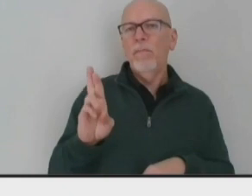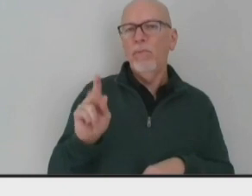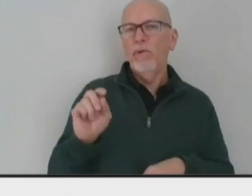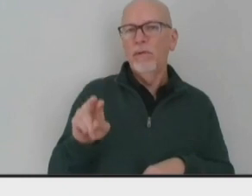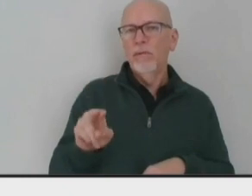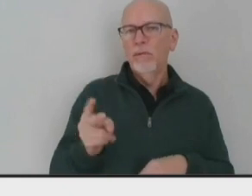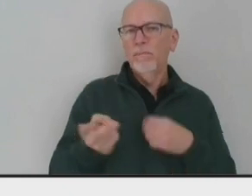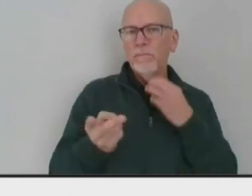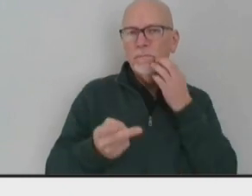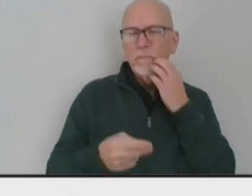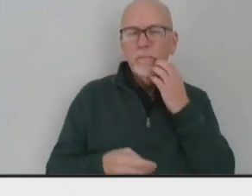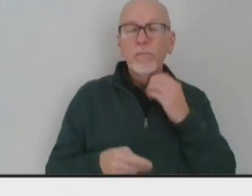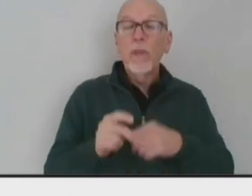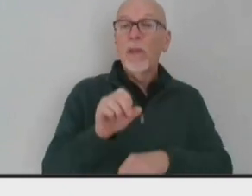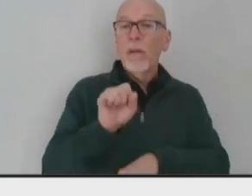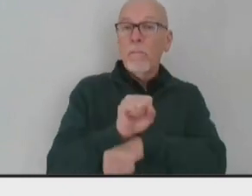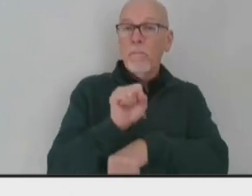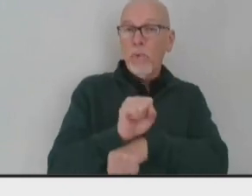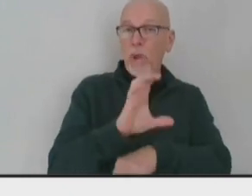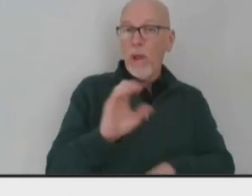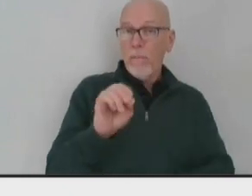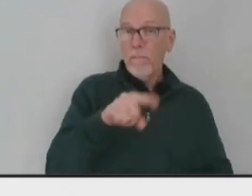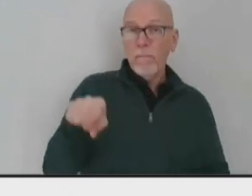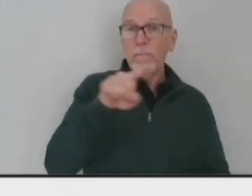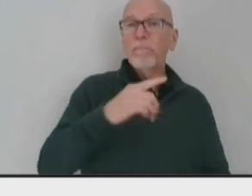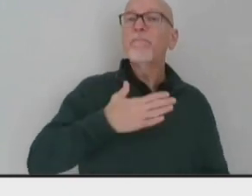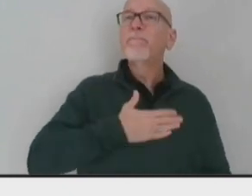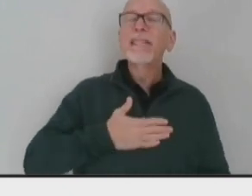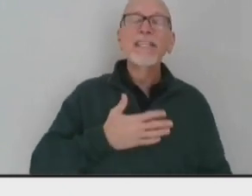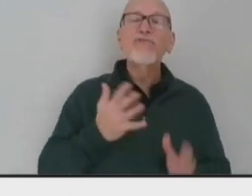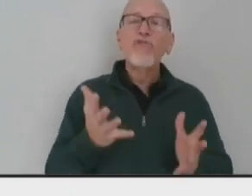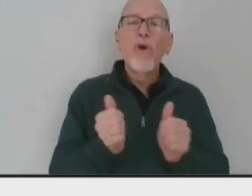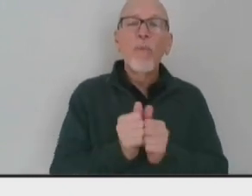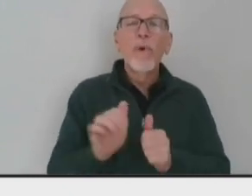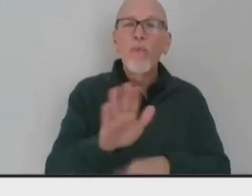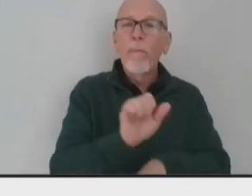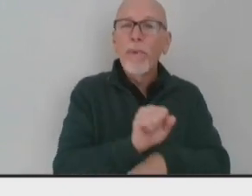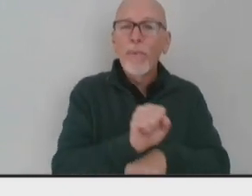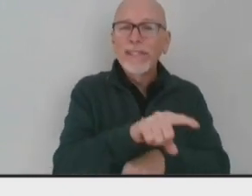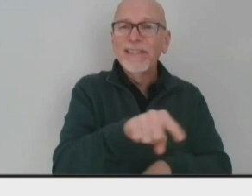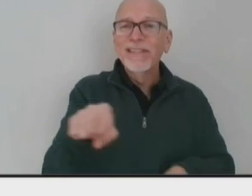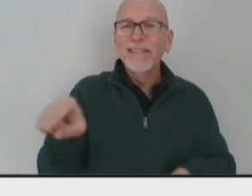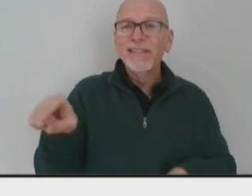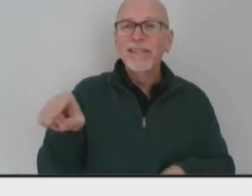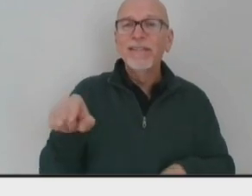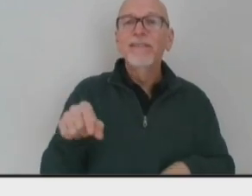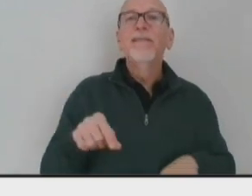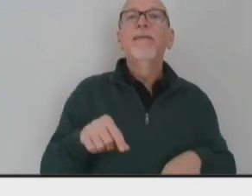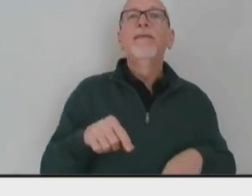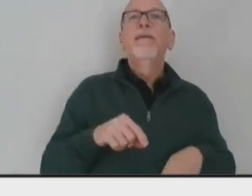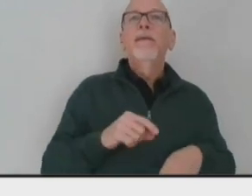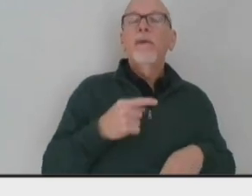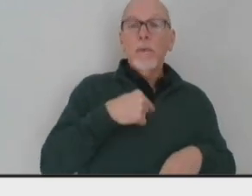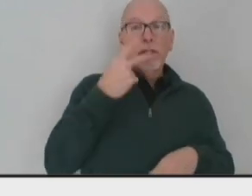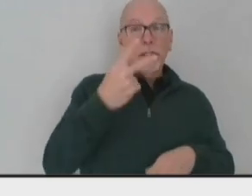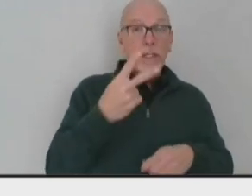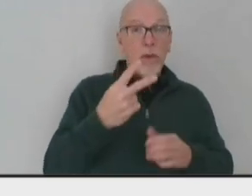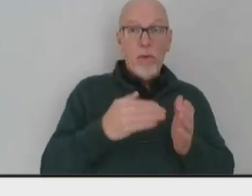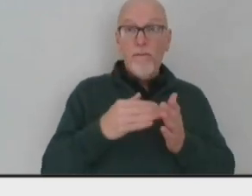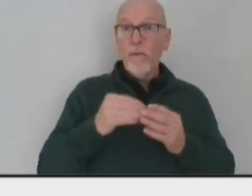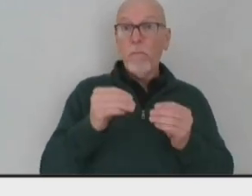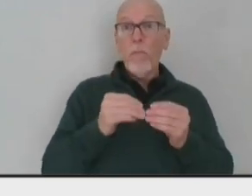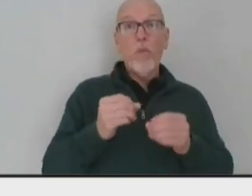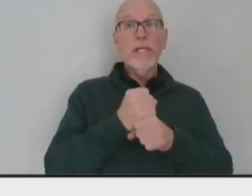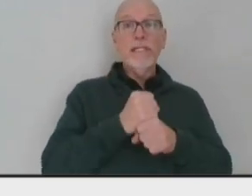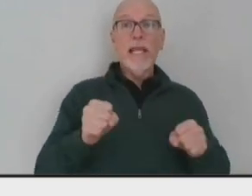is employers, please talk to your employees. What we see so often is the safest place someone is